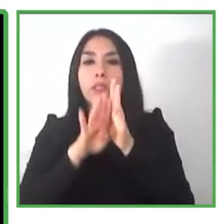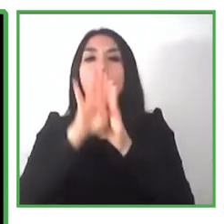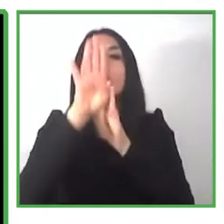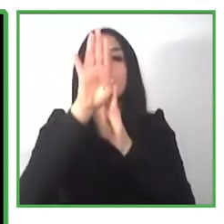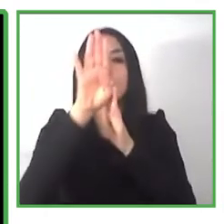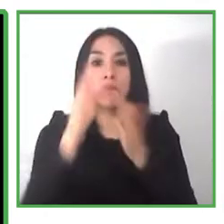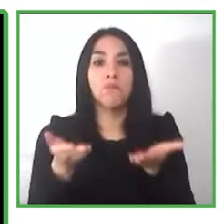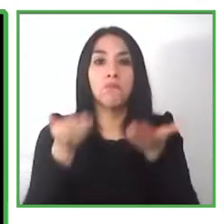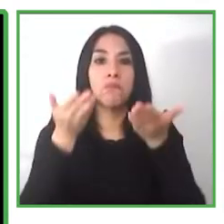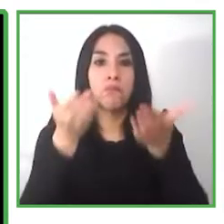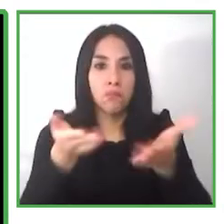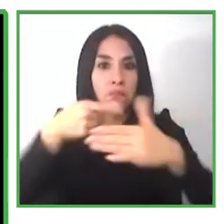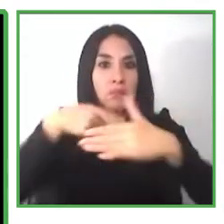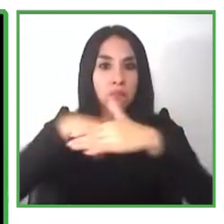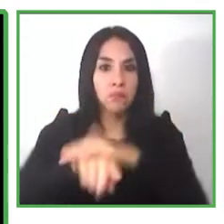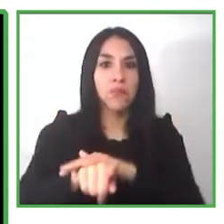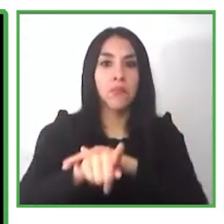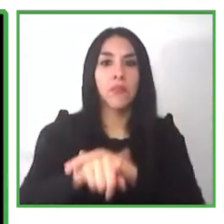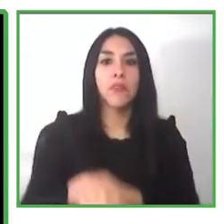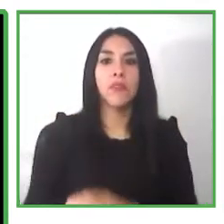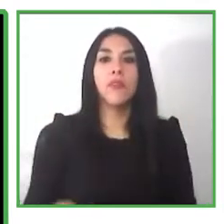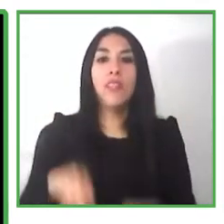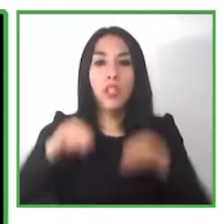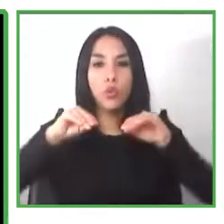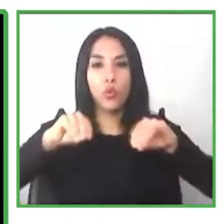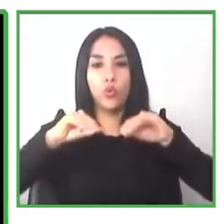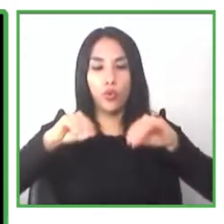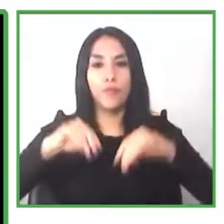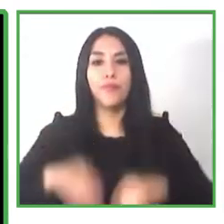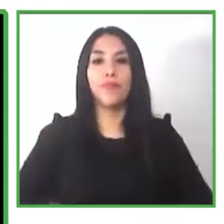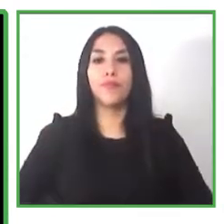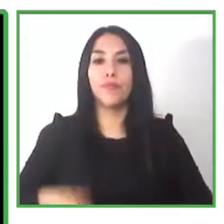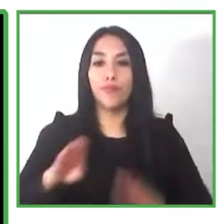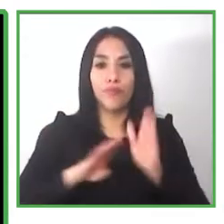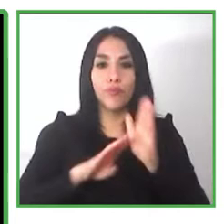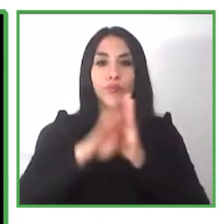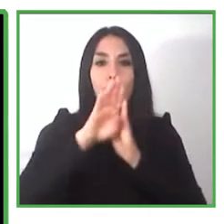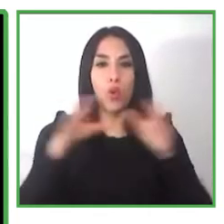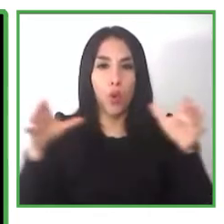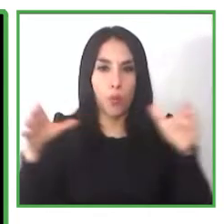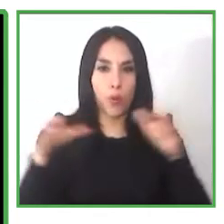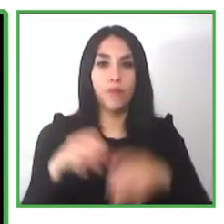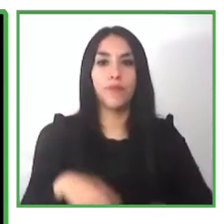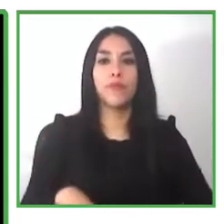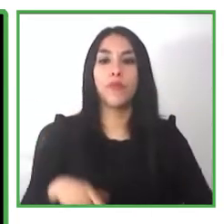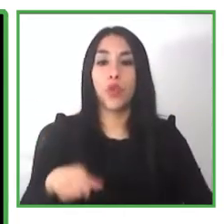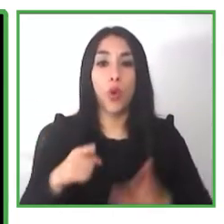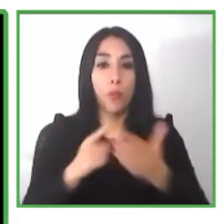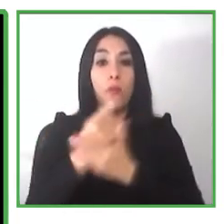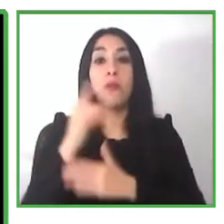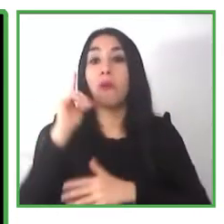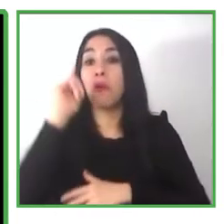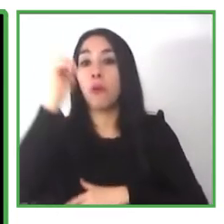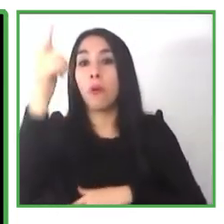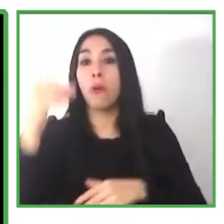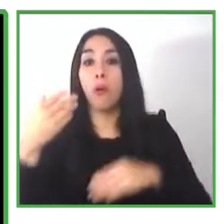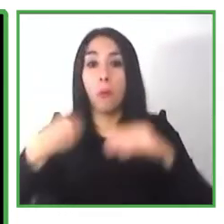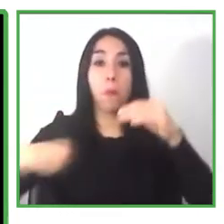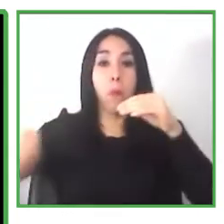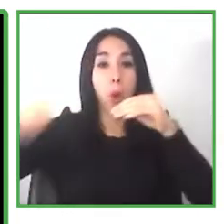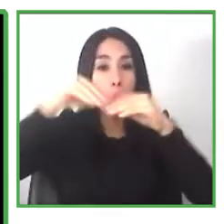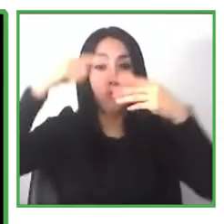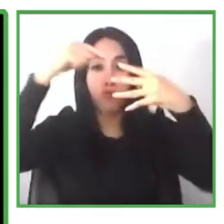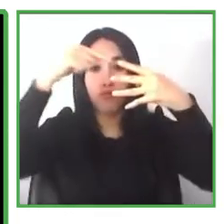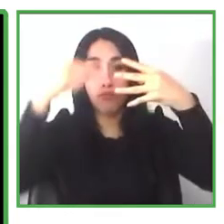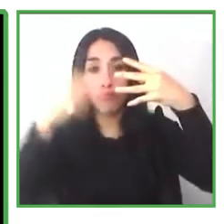opportunities to gain qualifications we also provide ongoing support when a job is achieved next